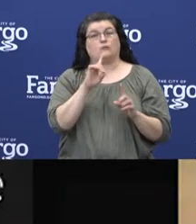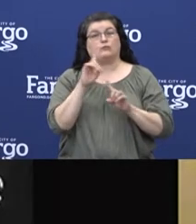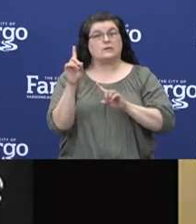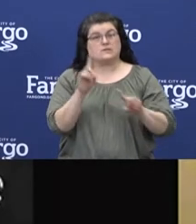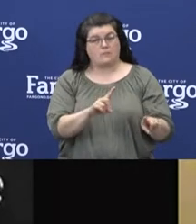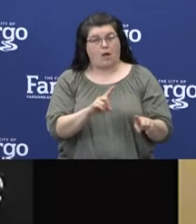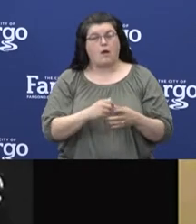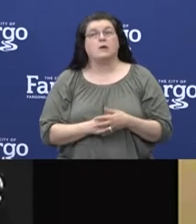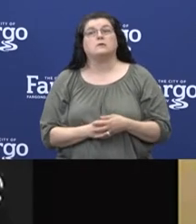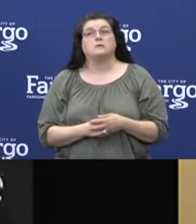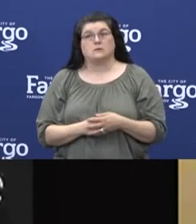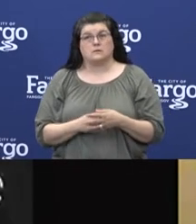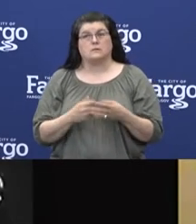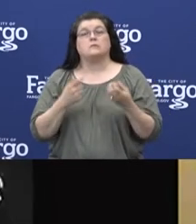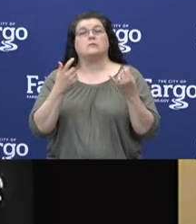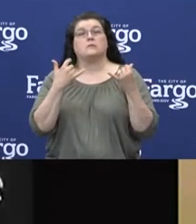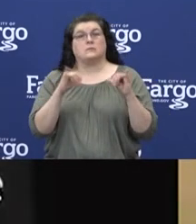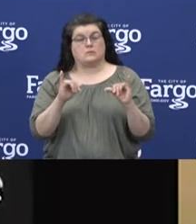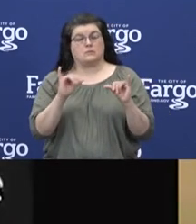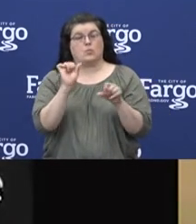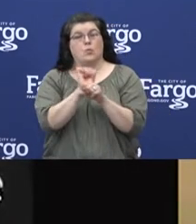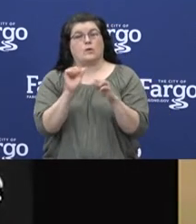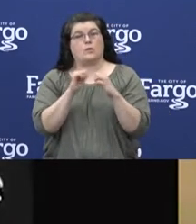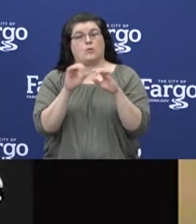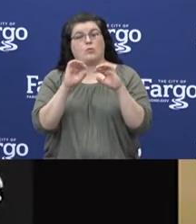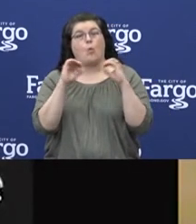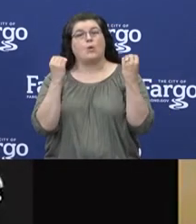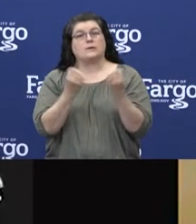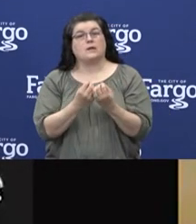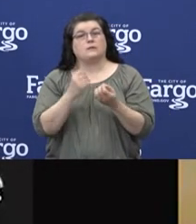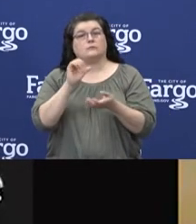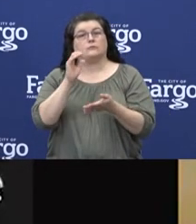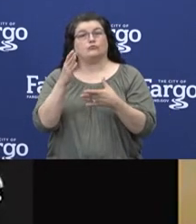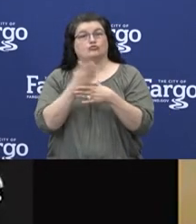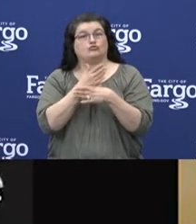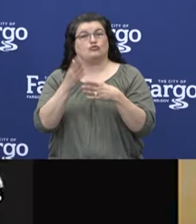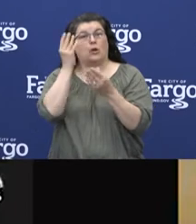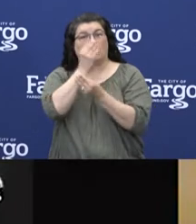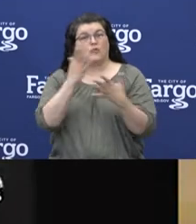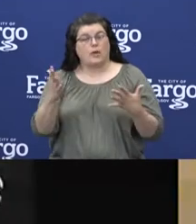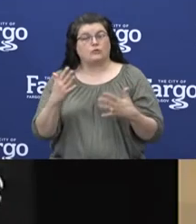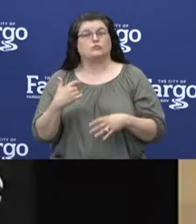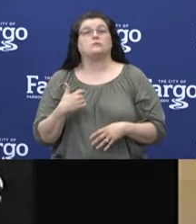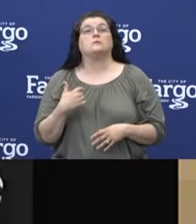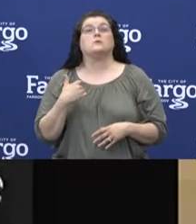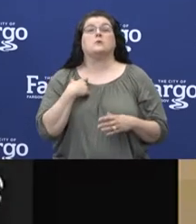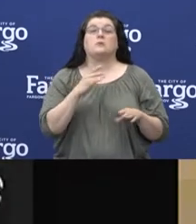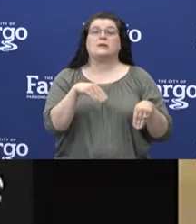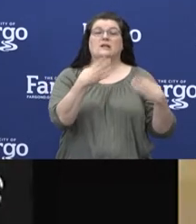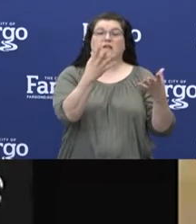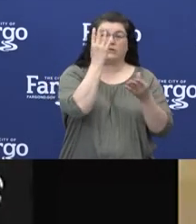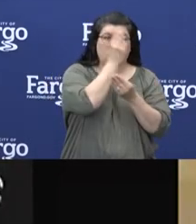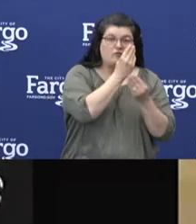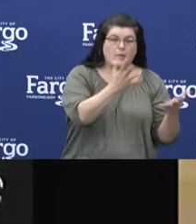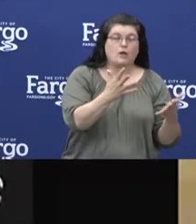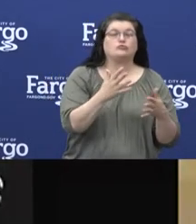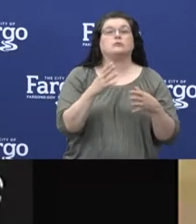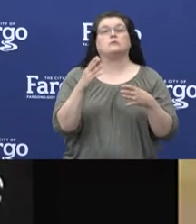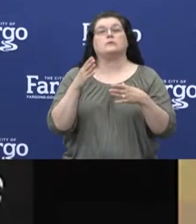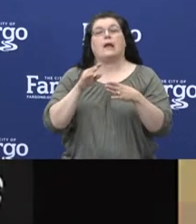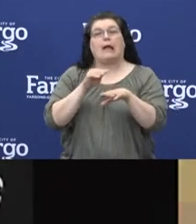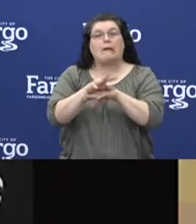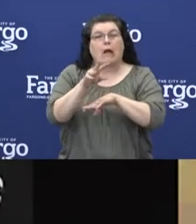with local organizations to share COVID information. We've been providing information and guidance to local businesses,